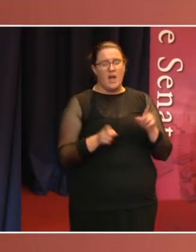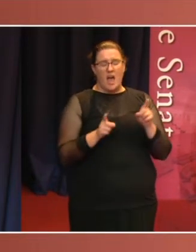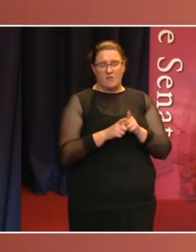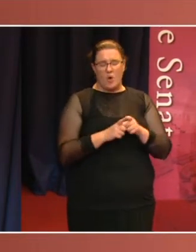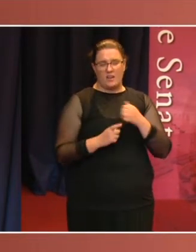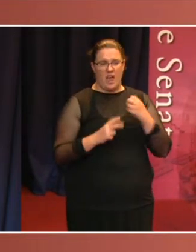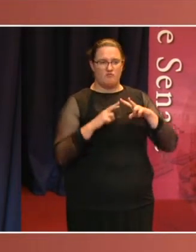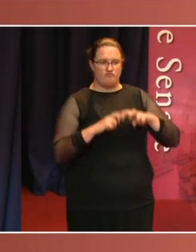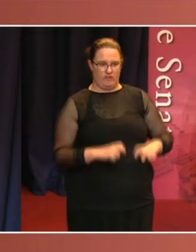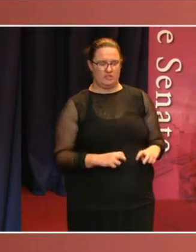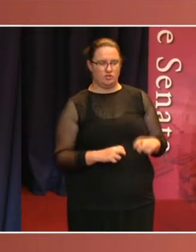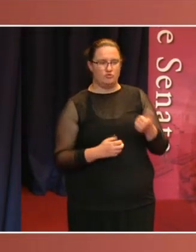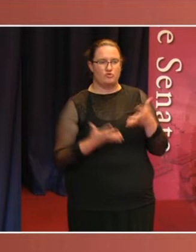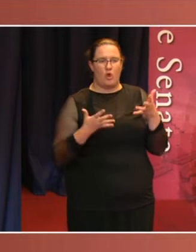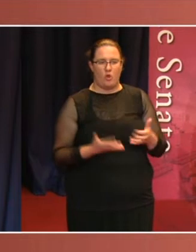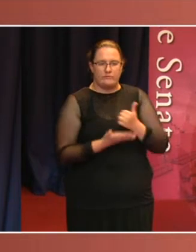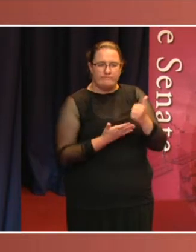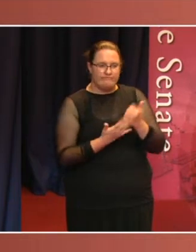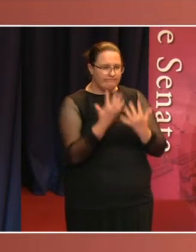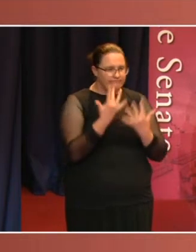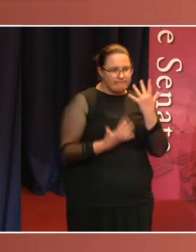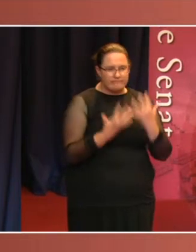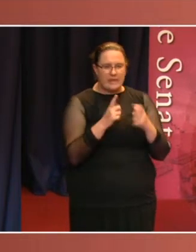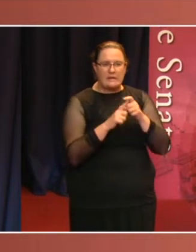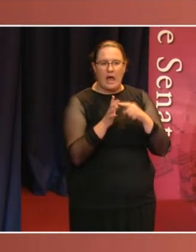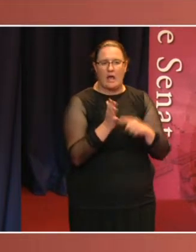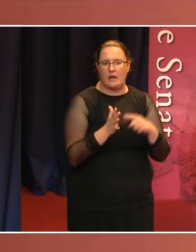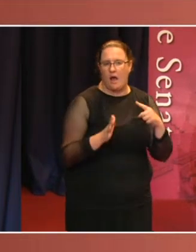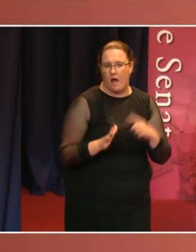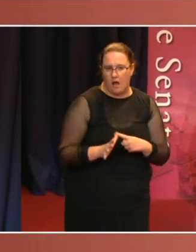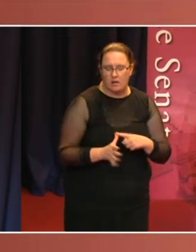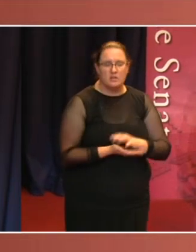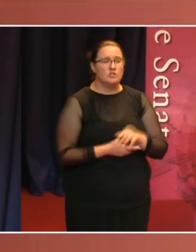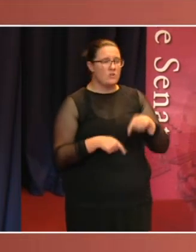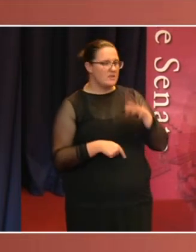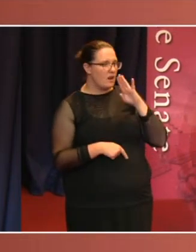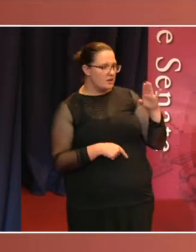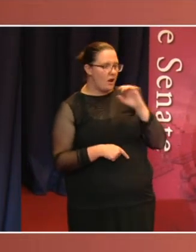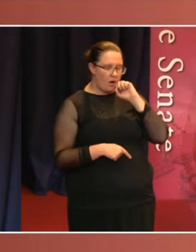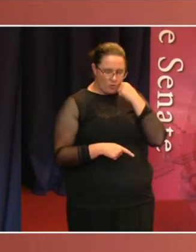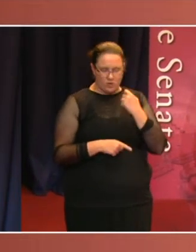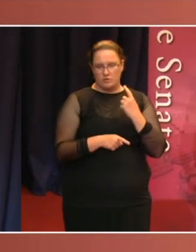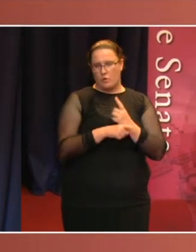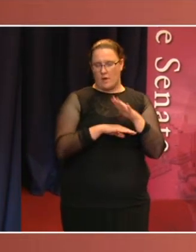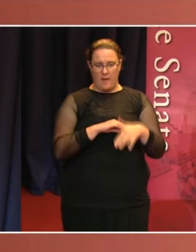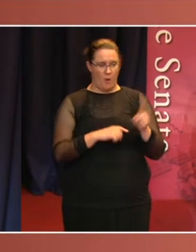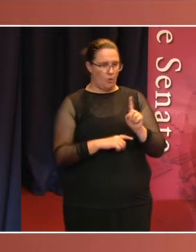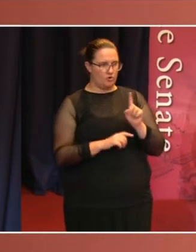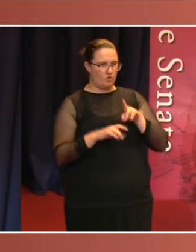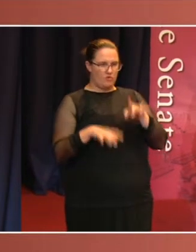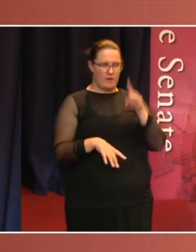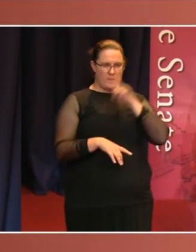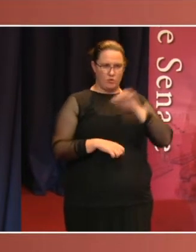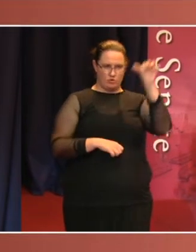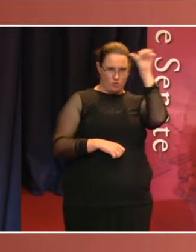to the discussion. This lecture explores for the first time what Australians as a whole do and do not